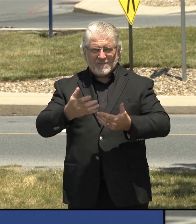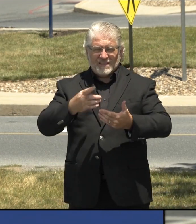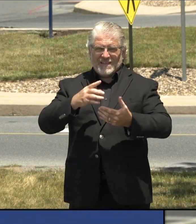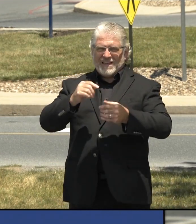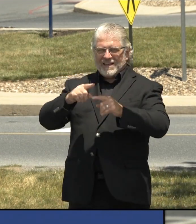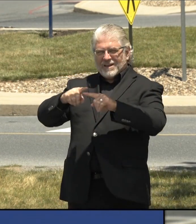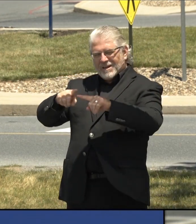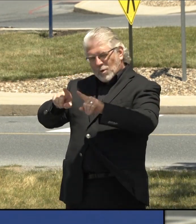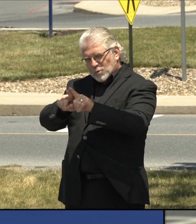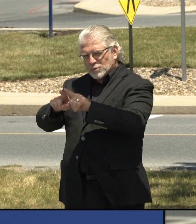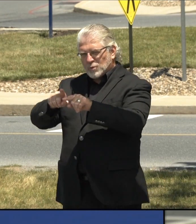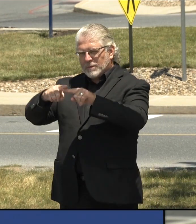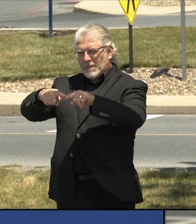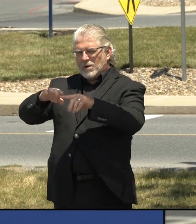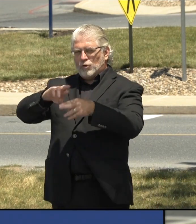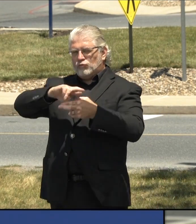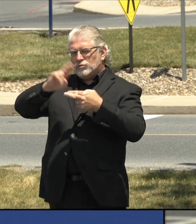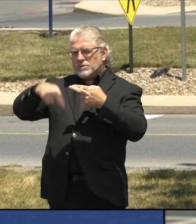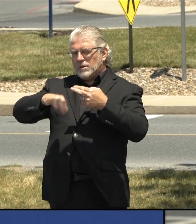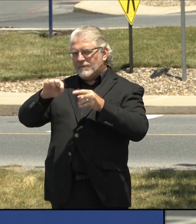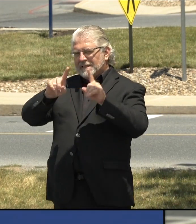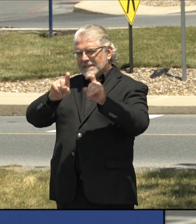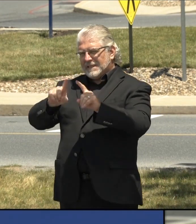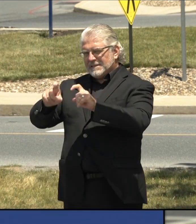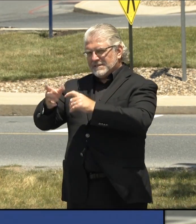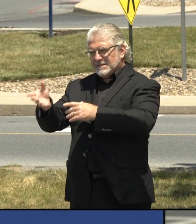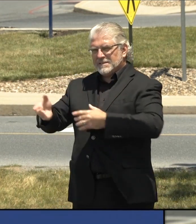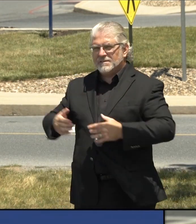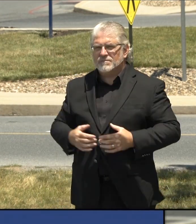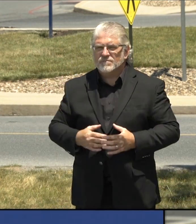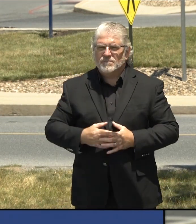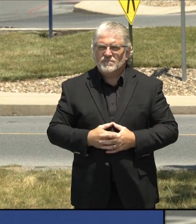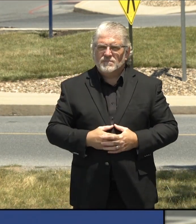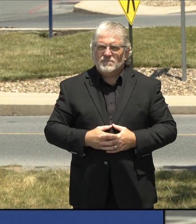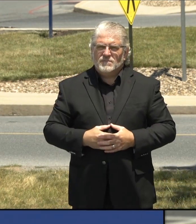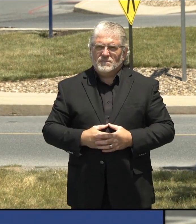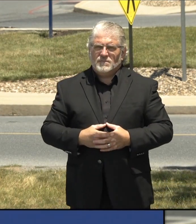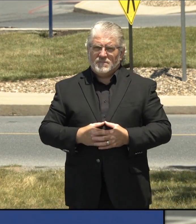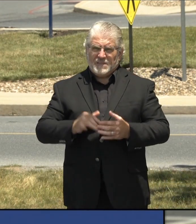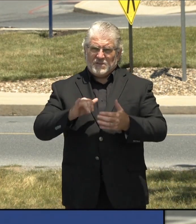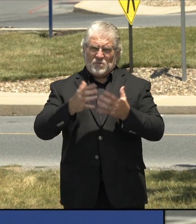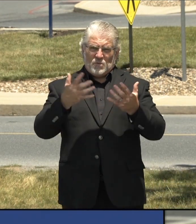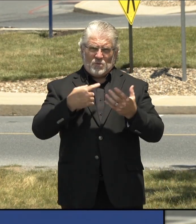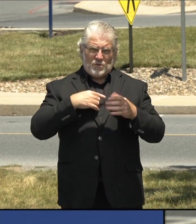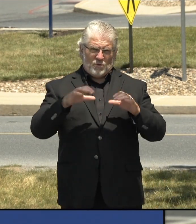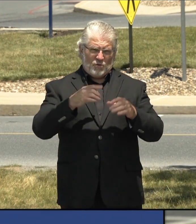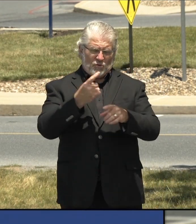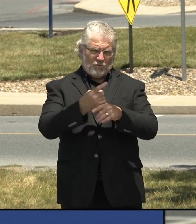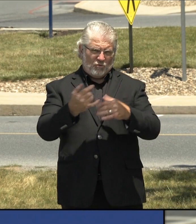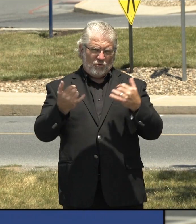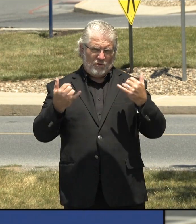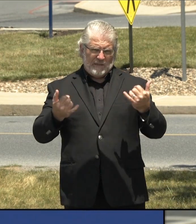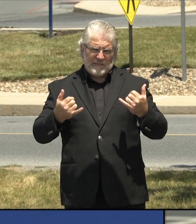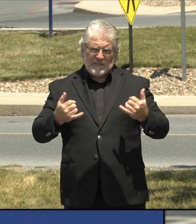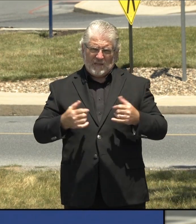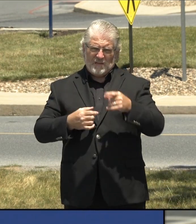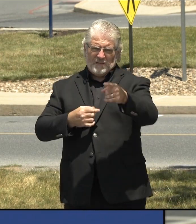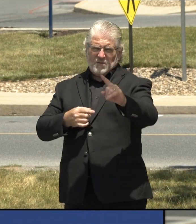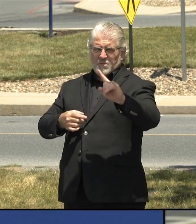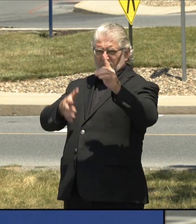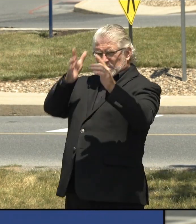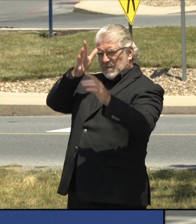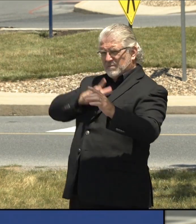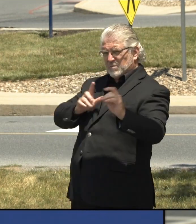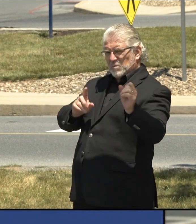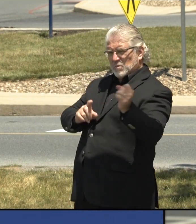you know, maybe there are more things that we could do, but that's what we're doing right now. We're taking this very seriously. There was a letter on March 18th, telling nursing homes they had to